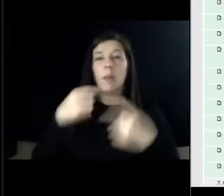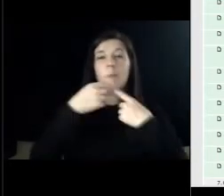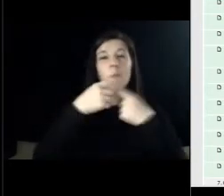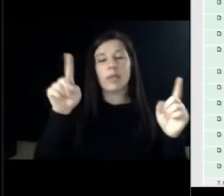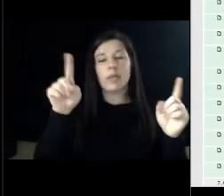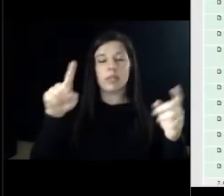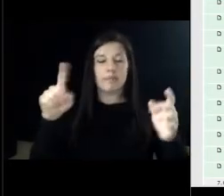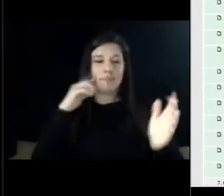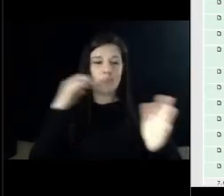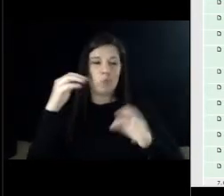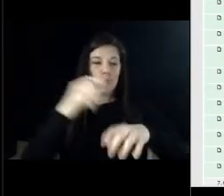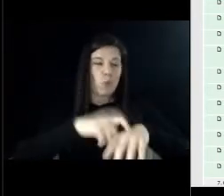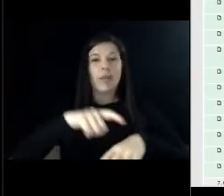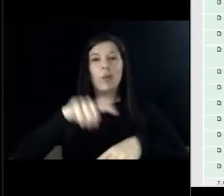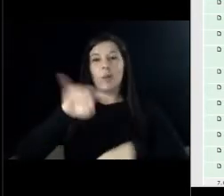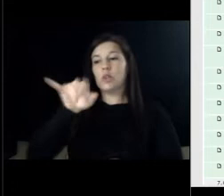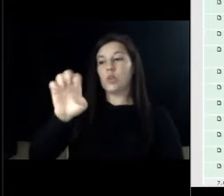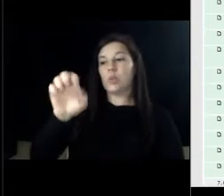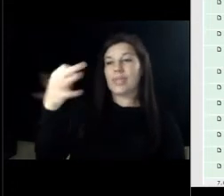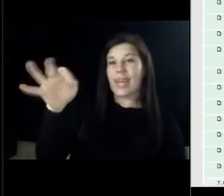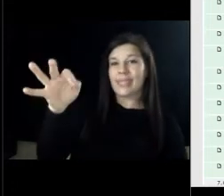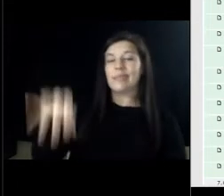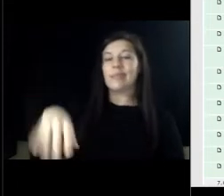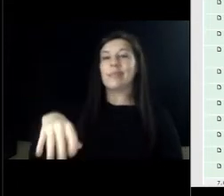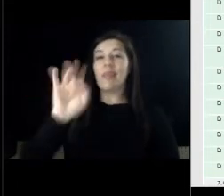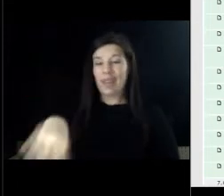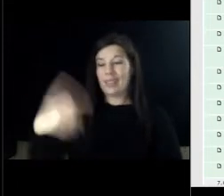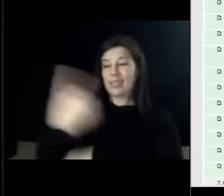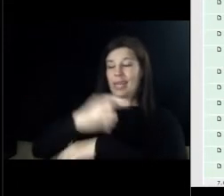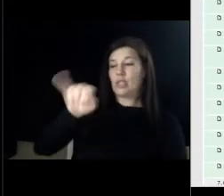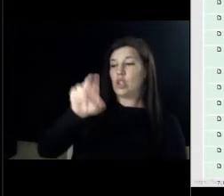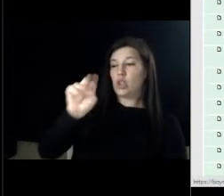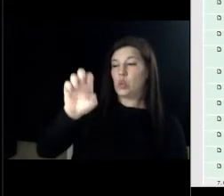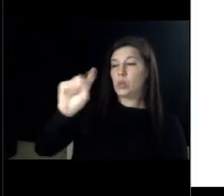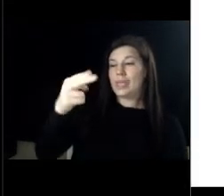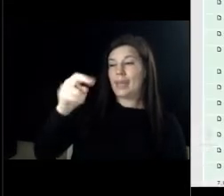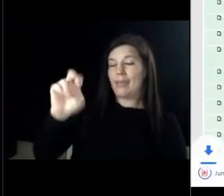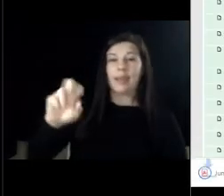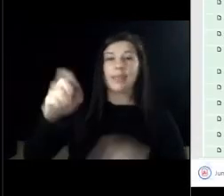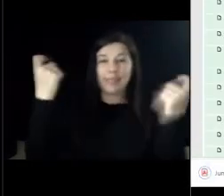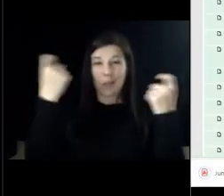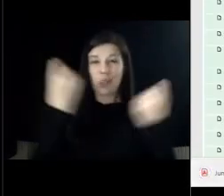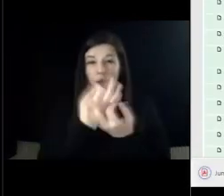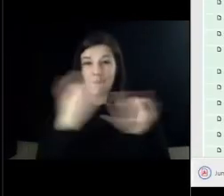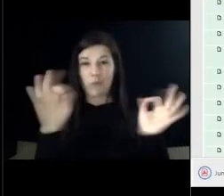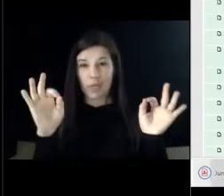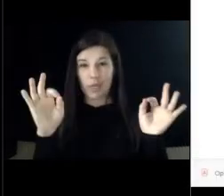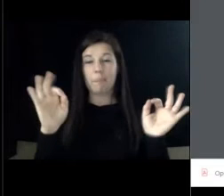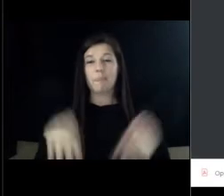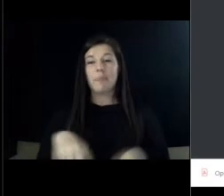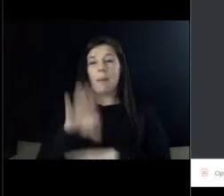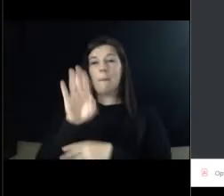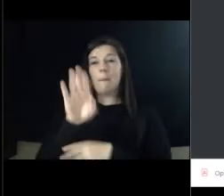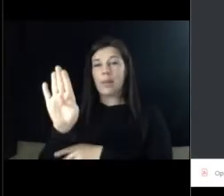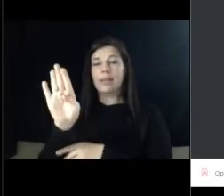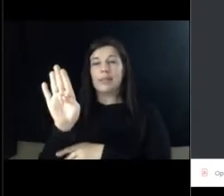june 19 2022 as juneteenth day a celebration of freedom boynton strong members urban sineas